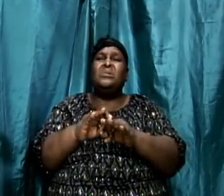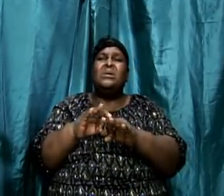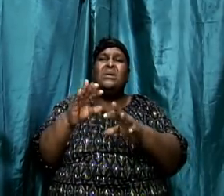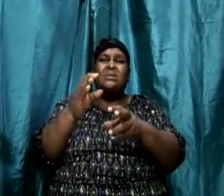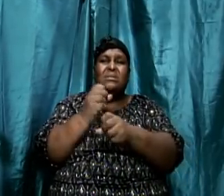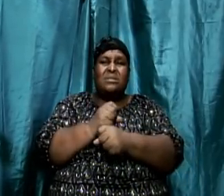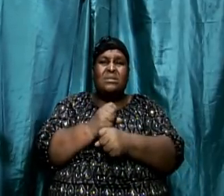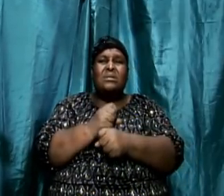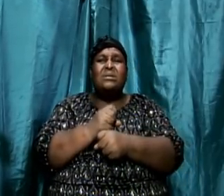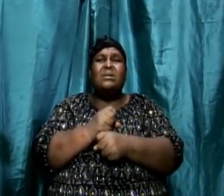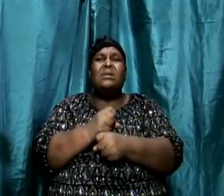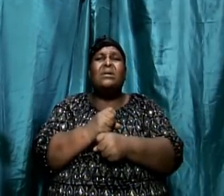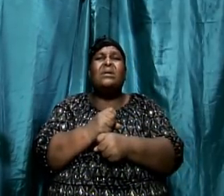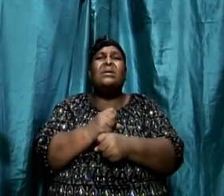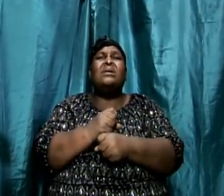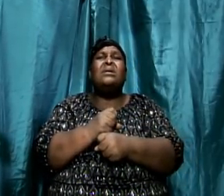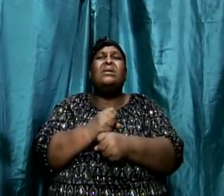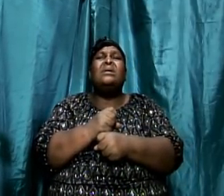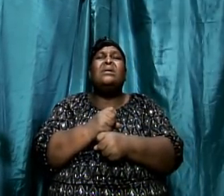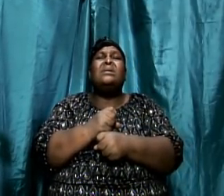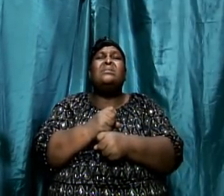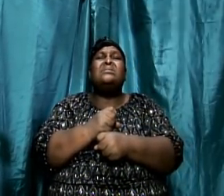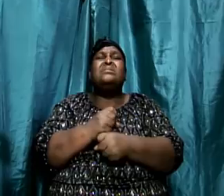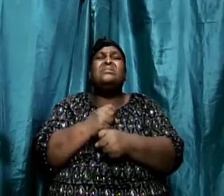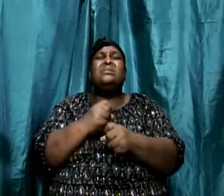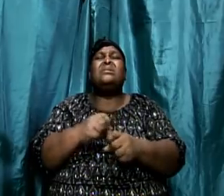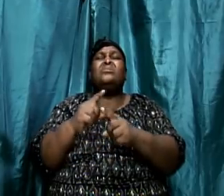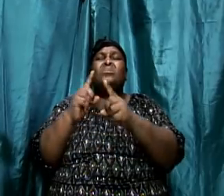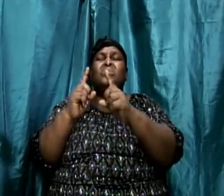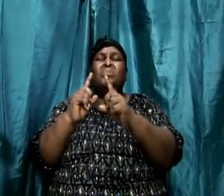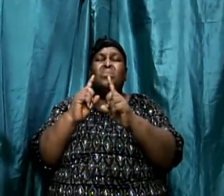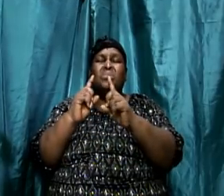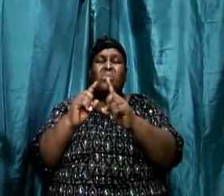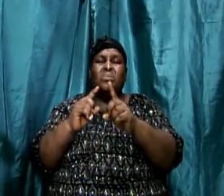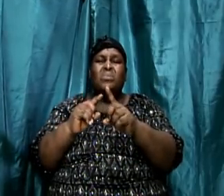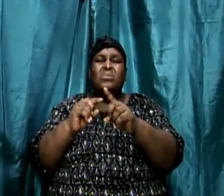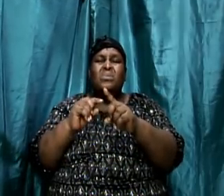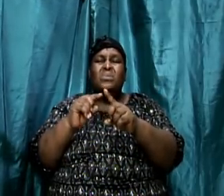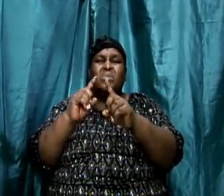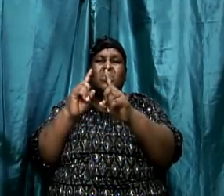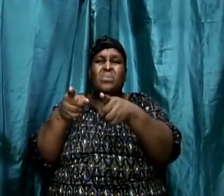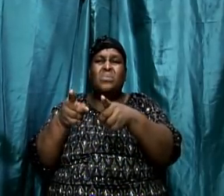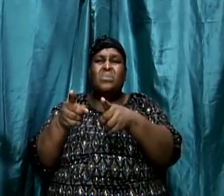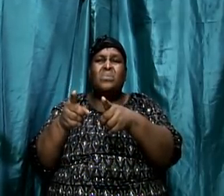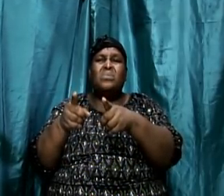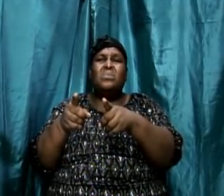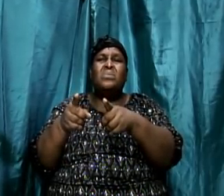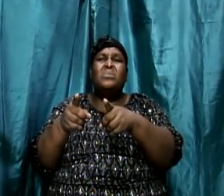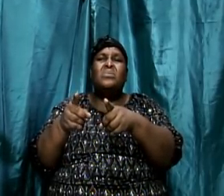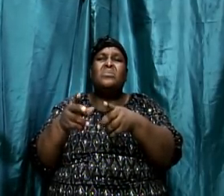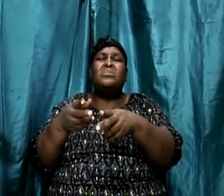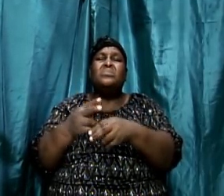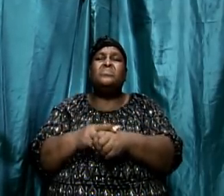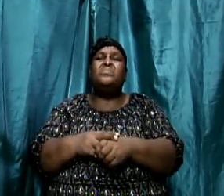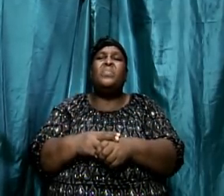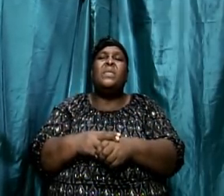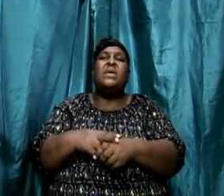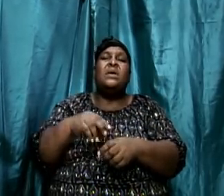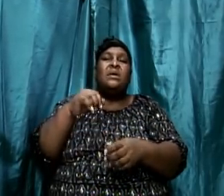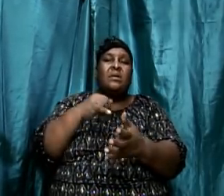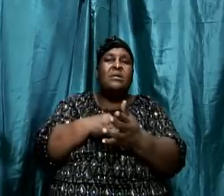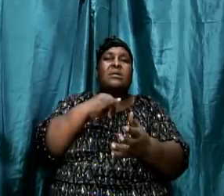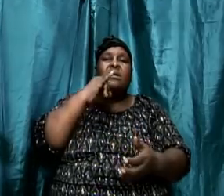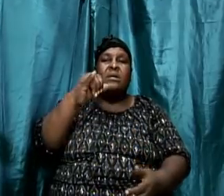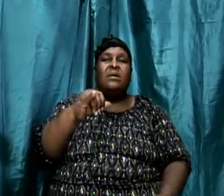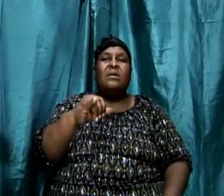steps in a certain order to guarantee a certain result. I say it again. It is systematic